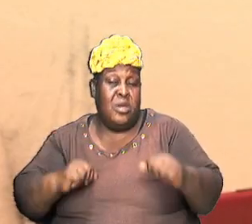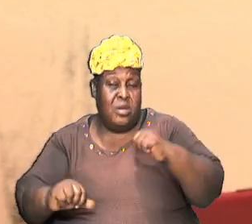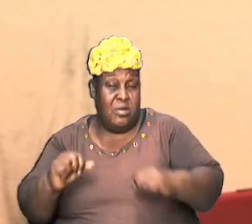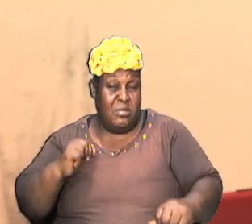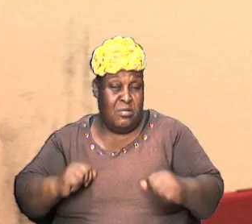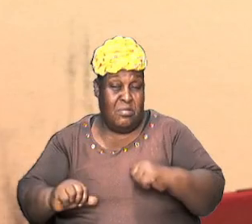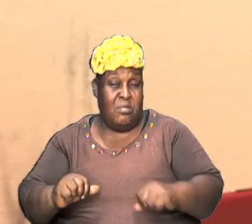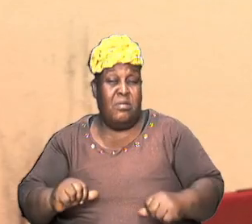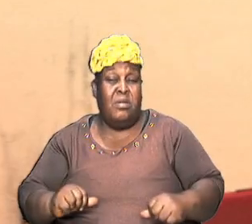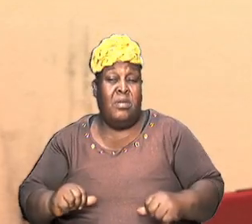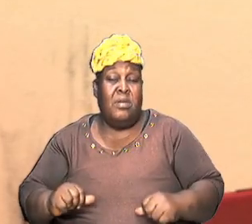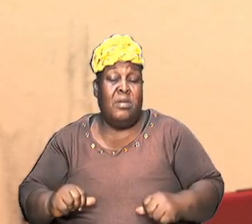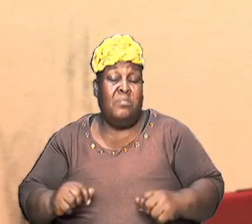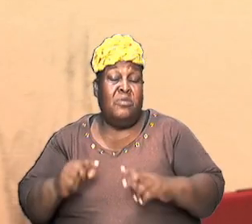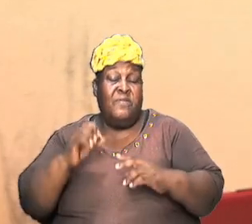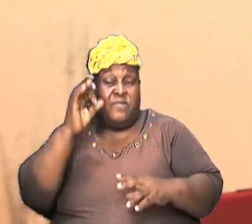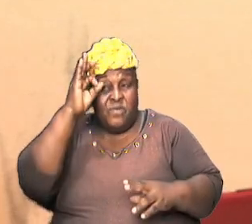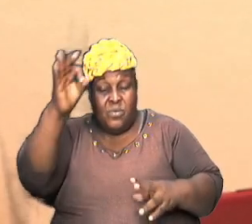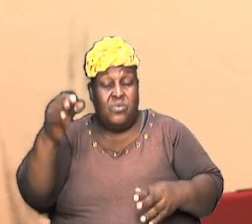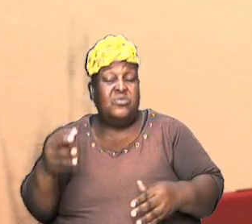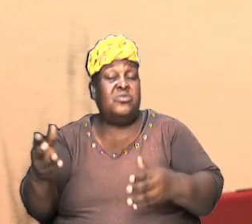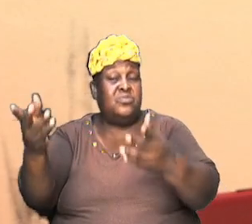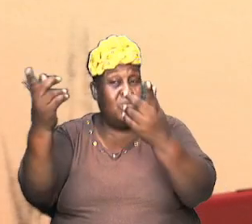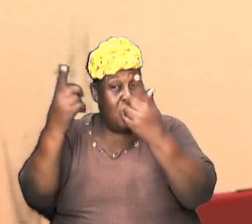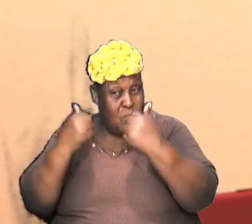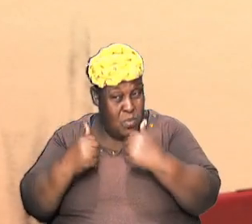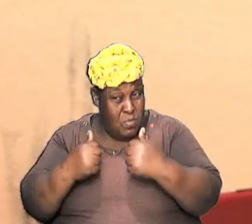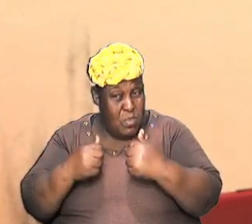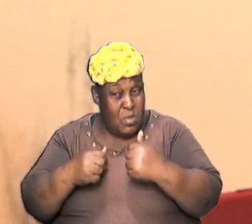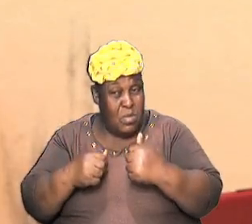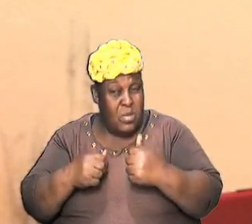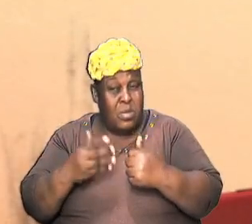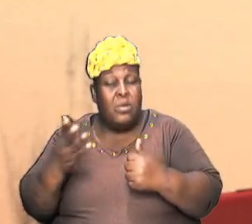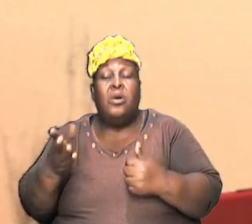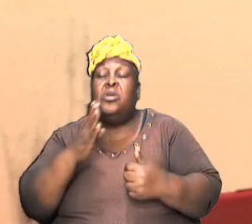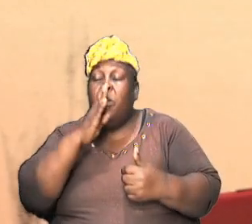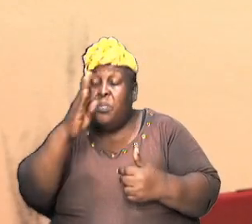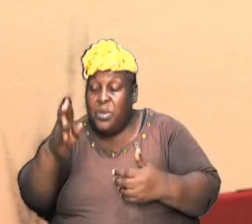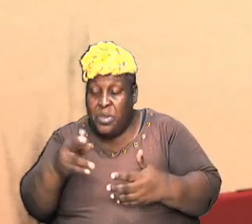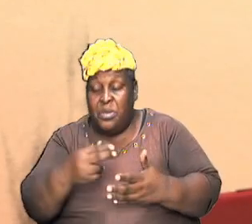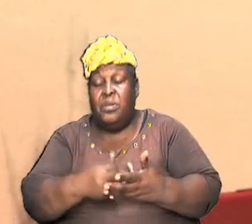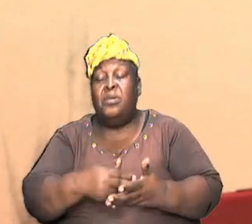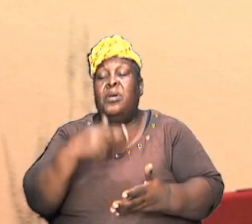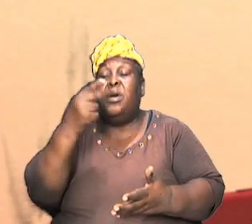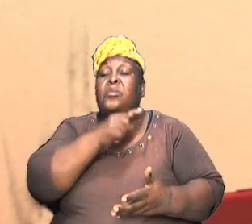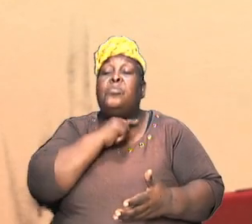priest after this order and this is me the high priest and this is me God